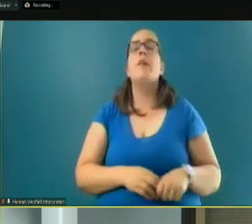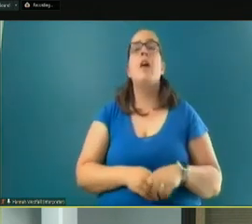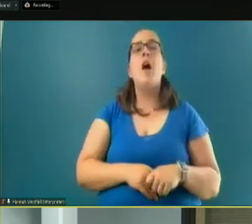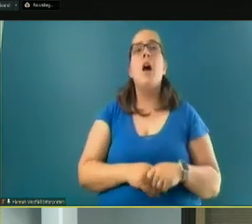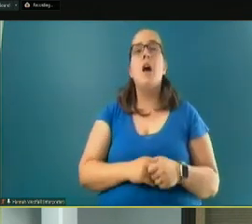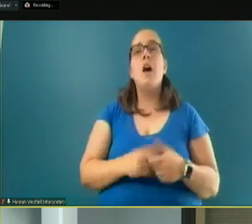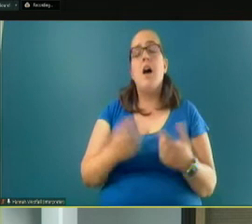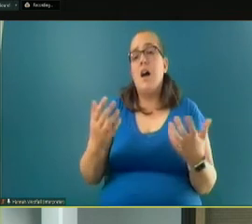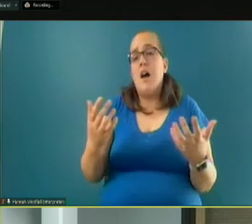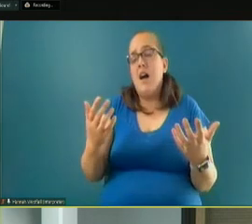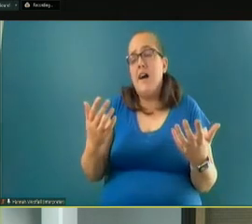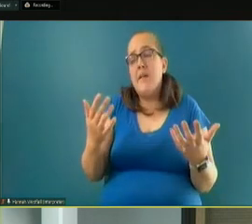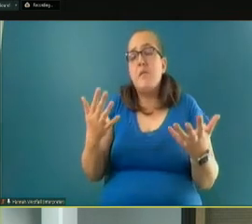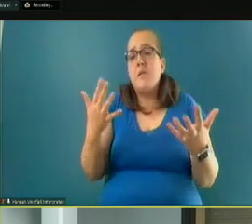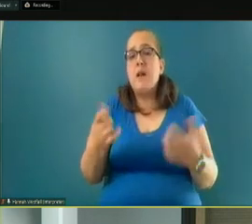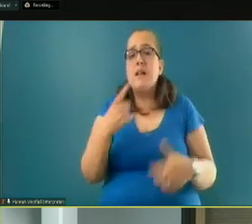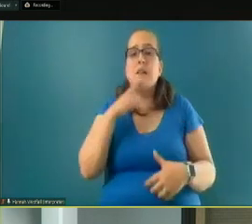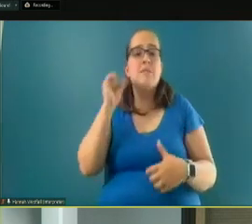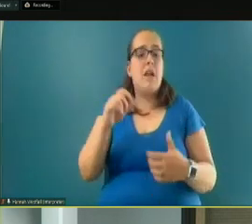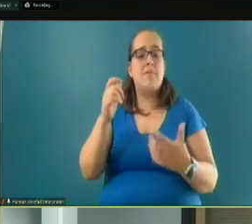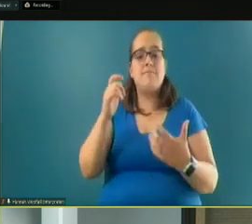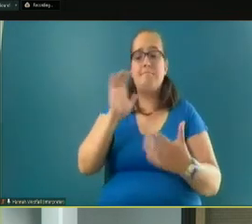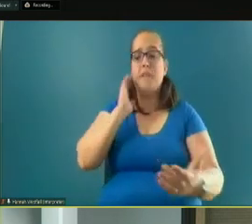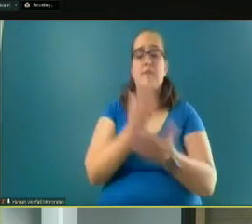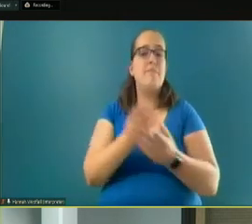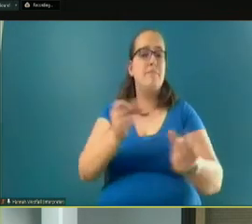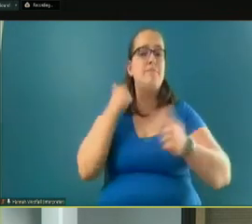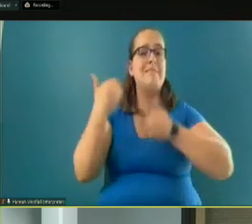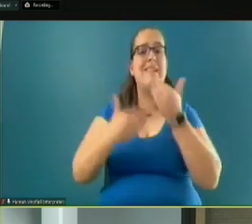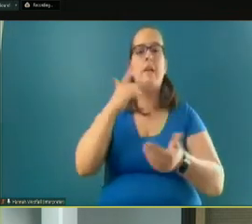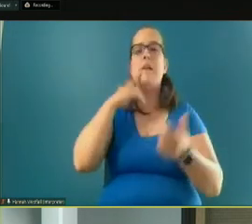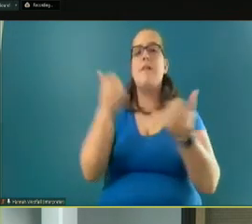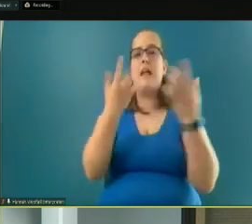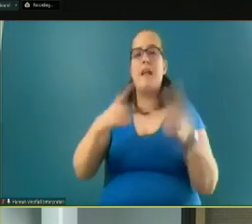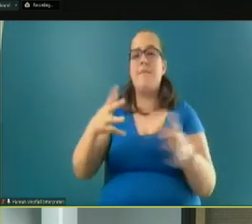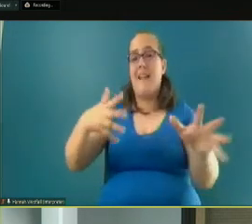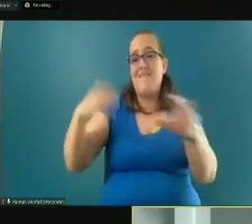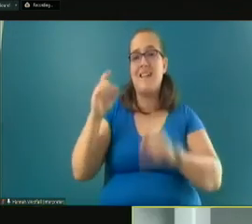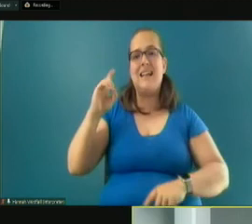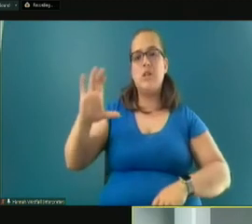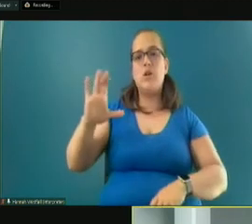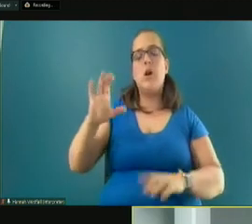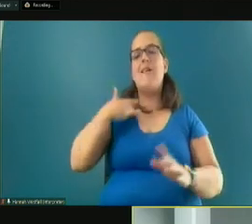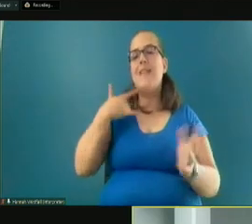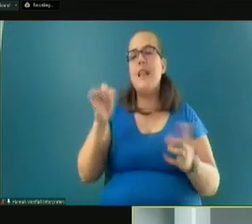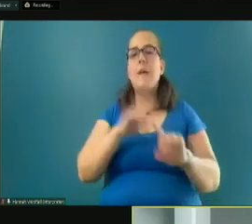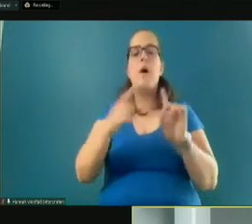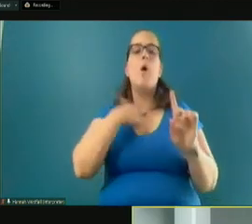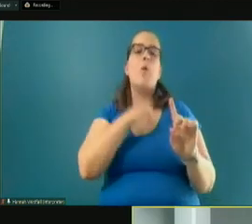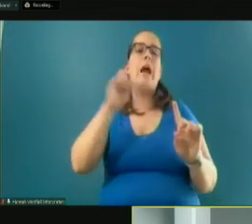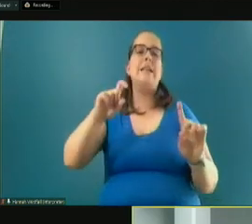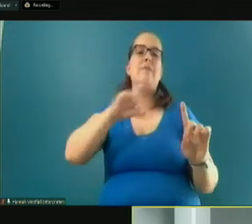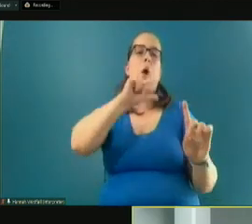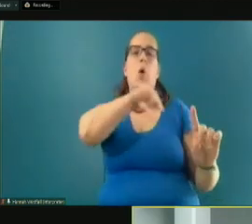I'd like to say that they need to be able to hit the ground running because everything happens fast in Deschutes County, it feels like. But we need quality